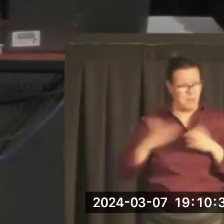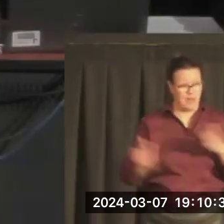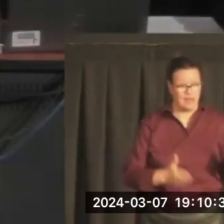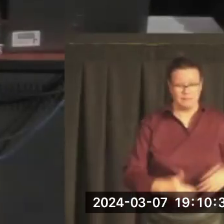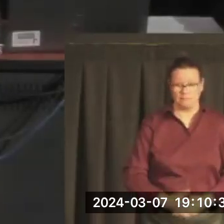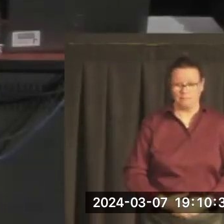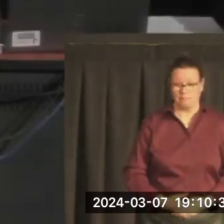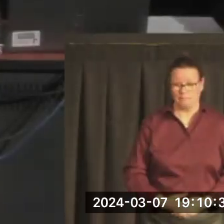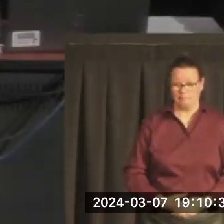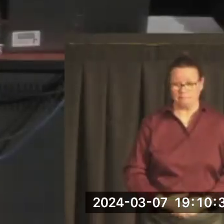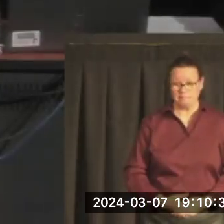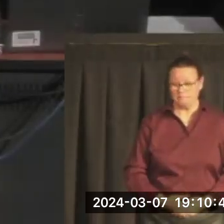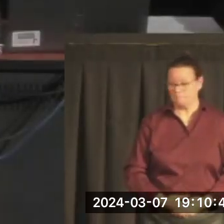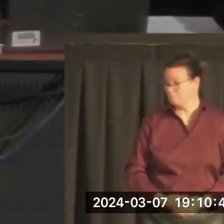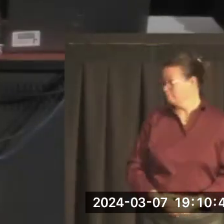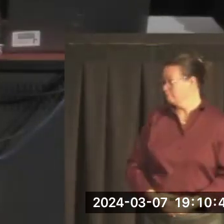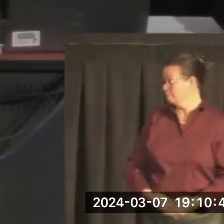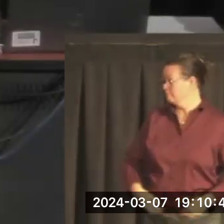I don't need to adjust your mic.